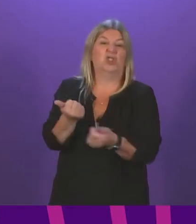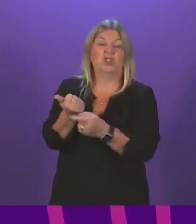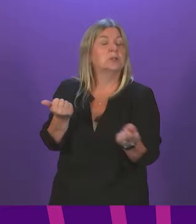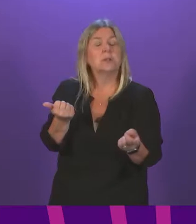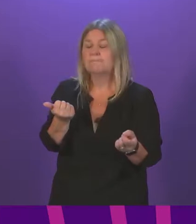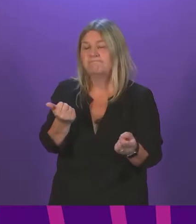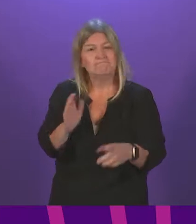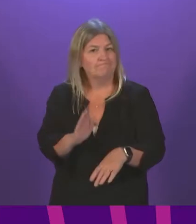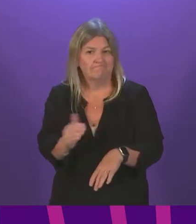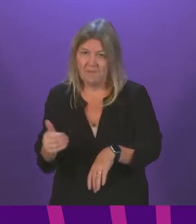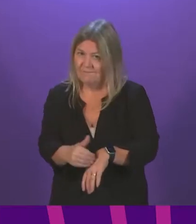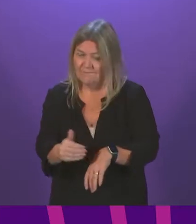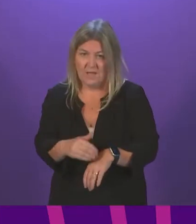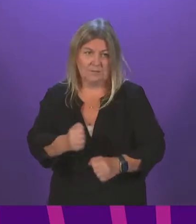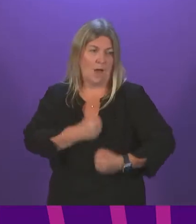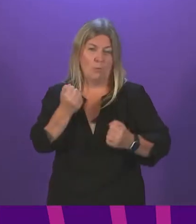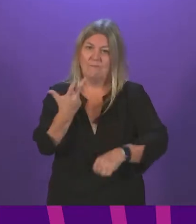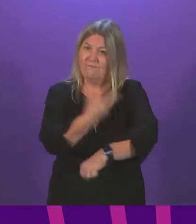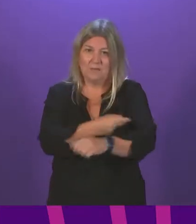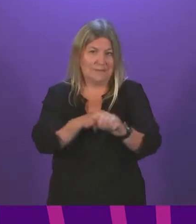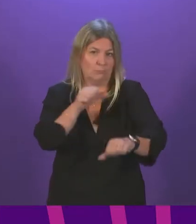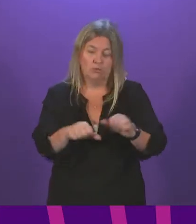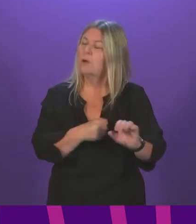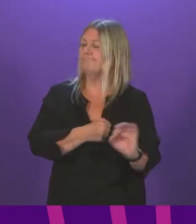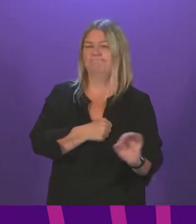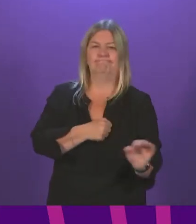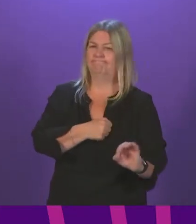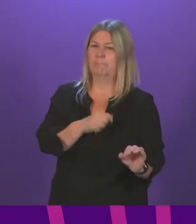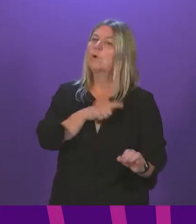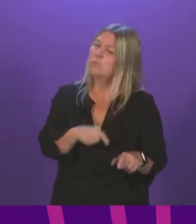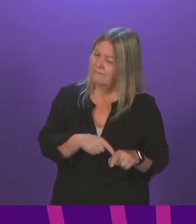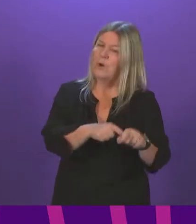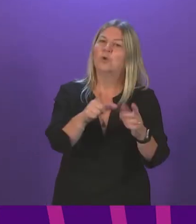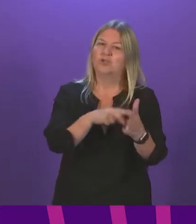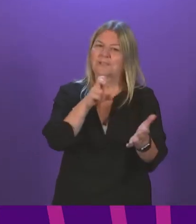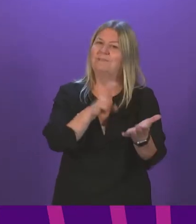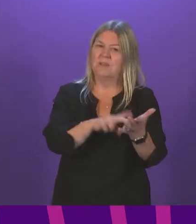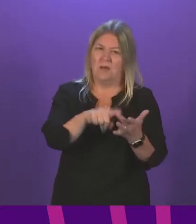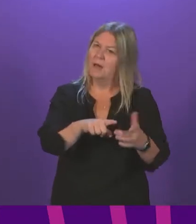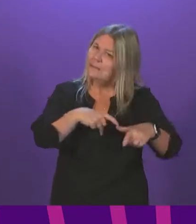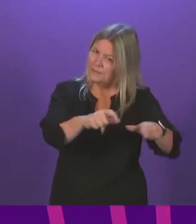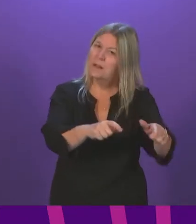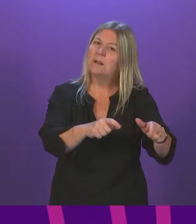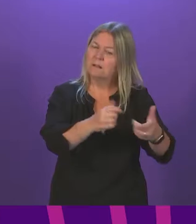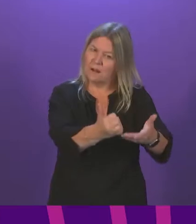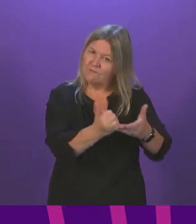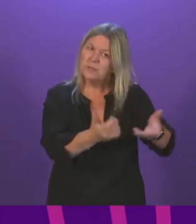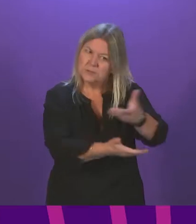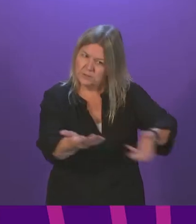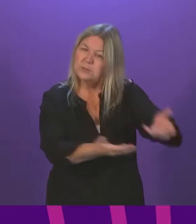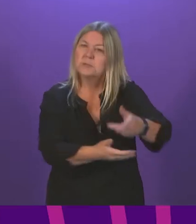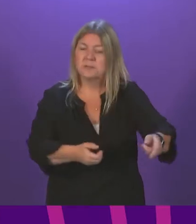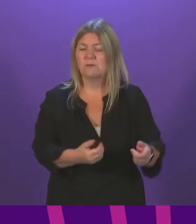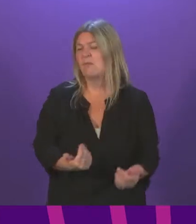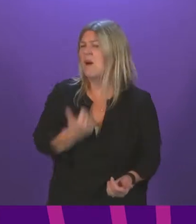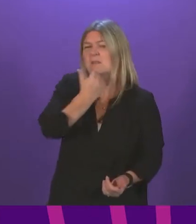continue to roll out as guided by advice from the JCVI, and the First Minister will give details of that shortly. We have sufficient vaccine